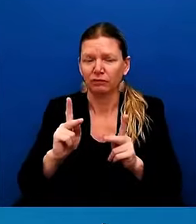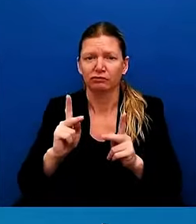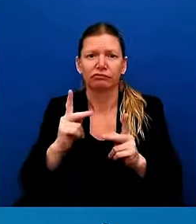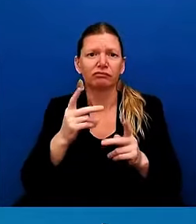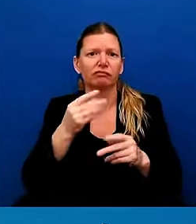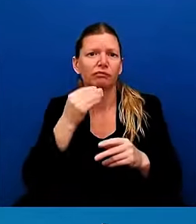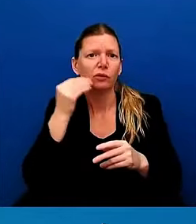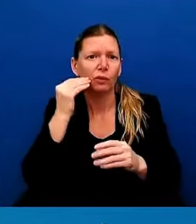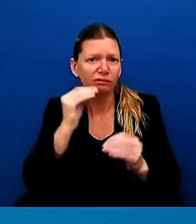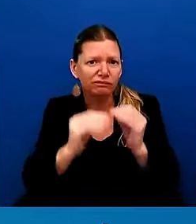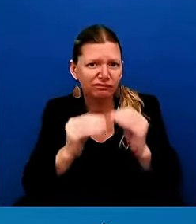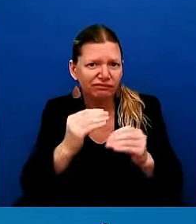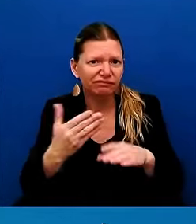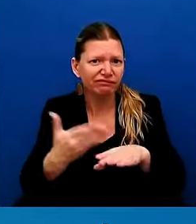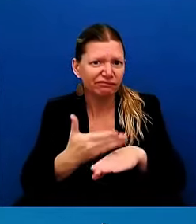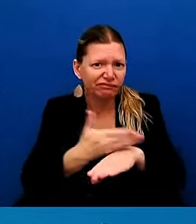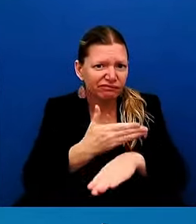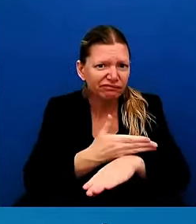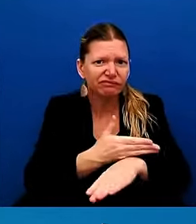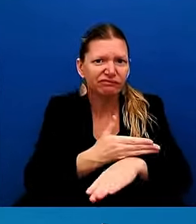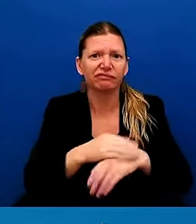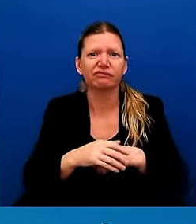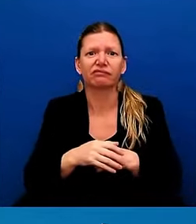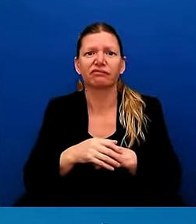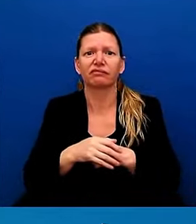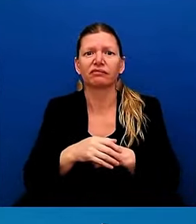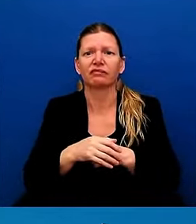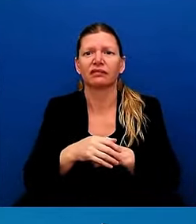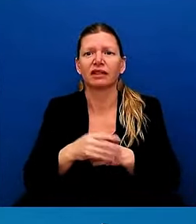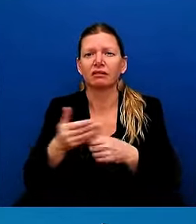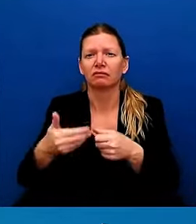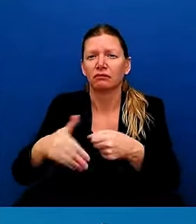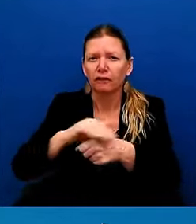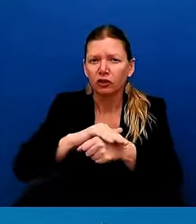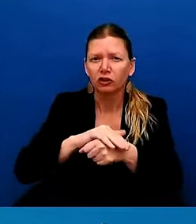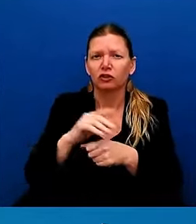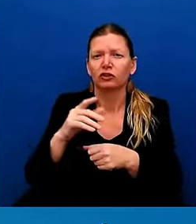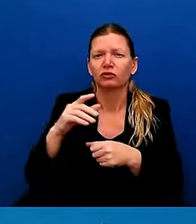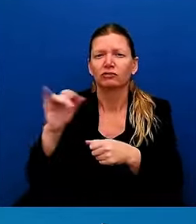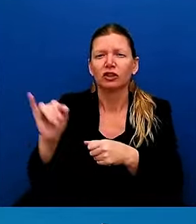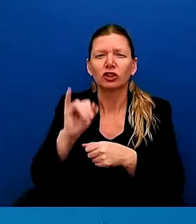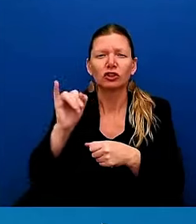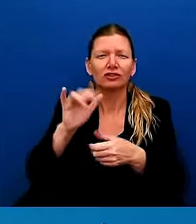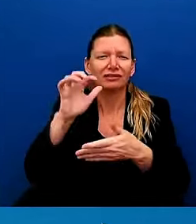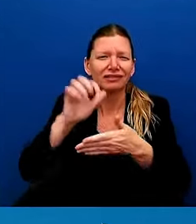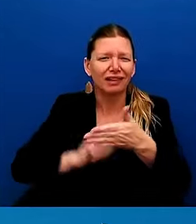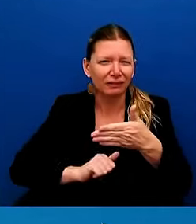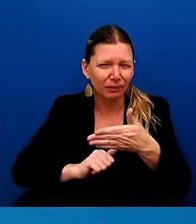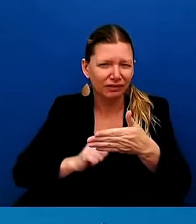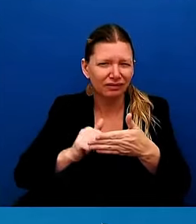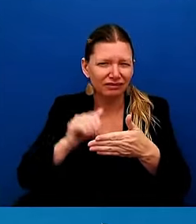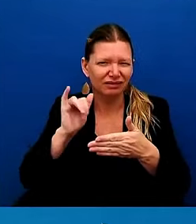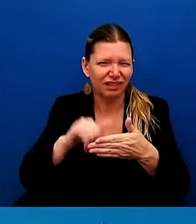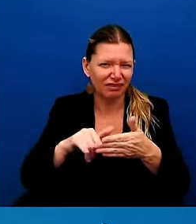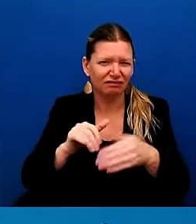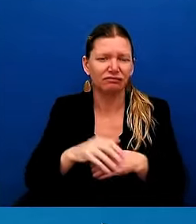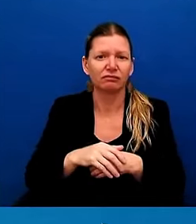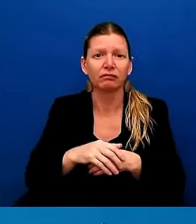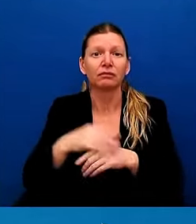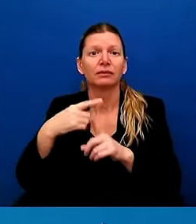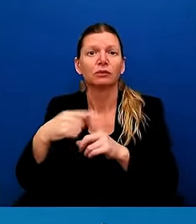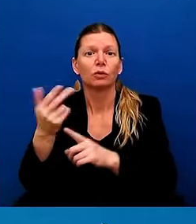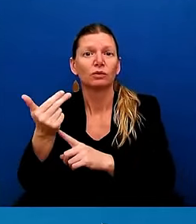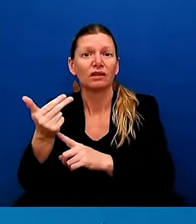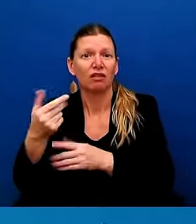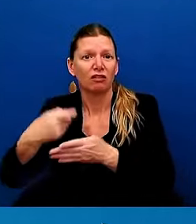cover a deductible when and if they have insurance, and also hotel costs. Today I'm also announcing that the president has